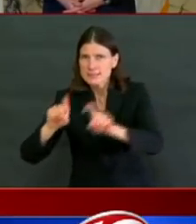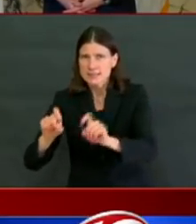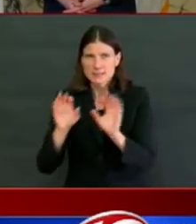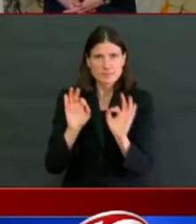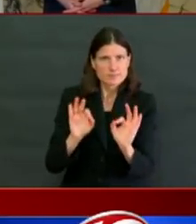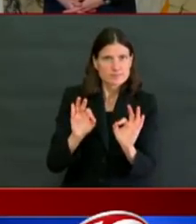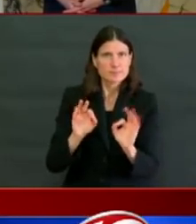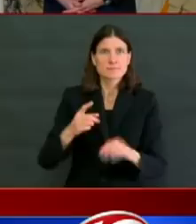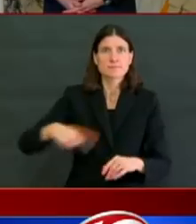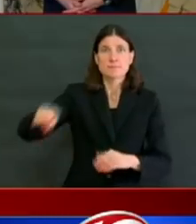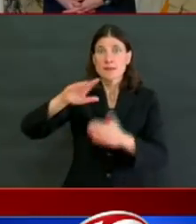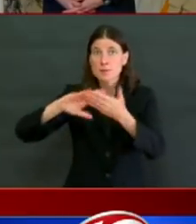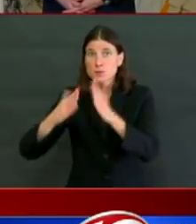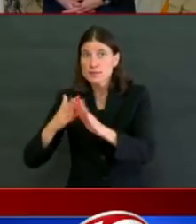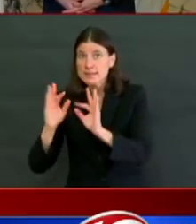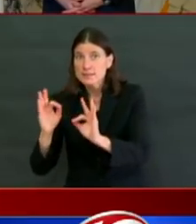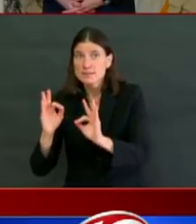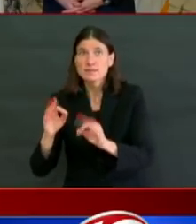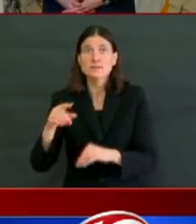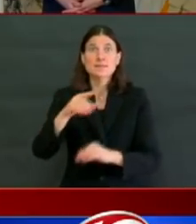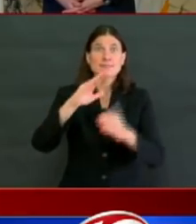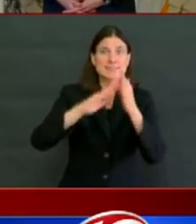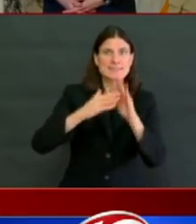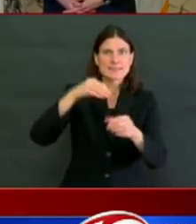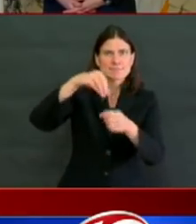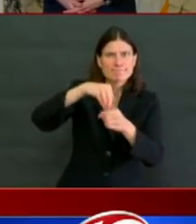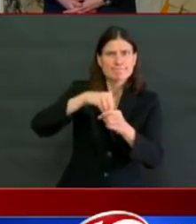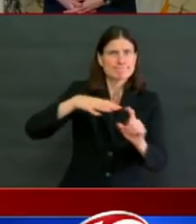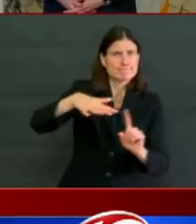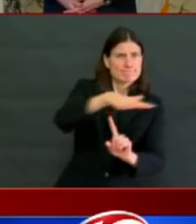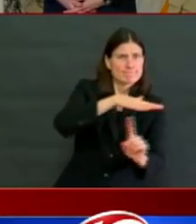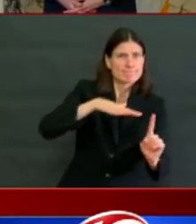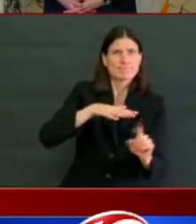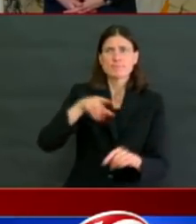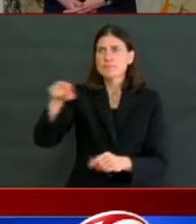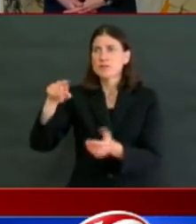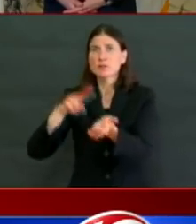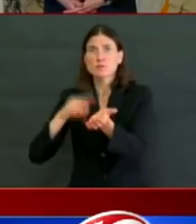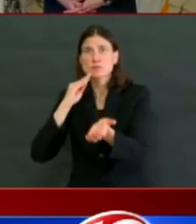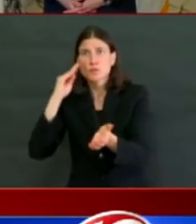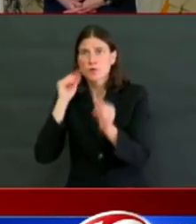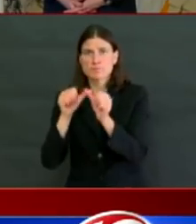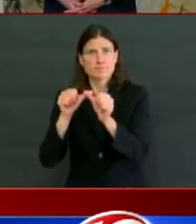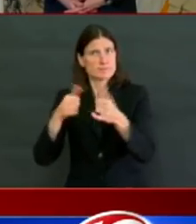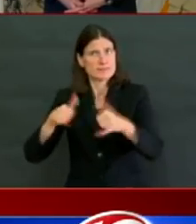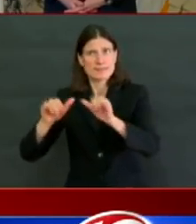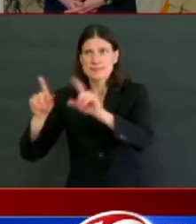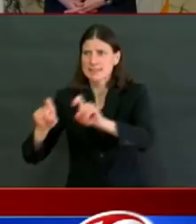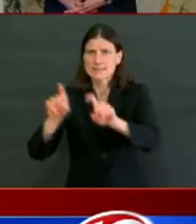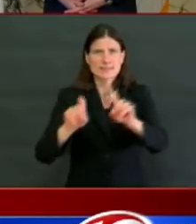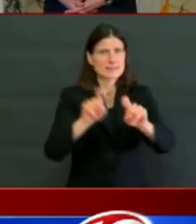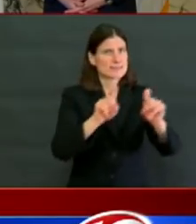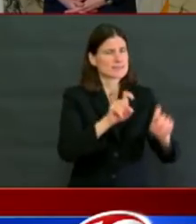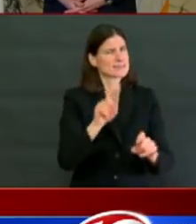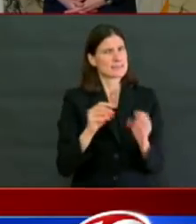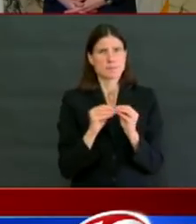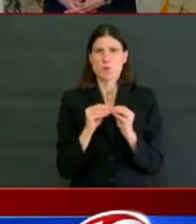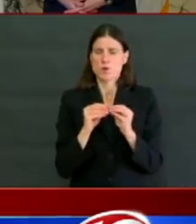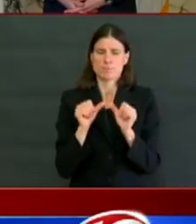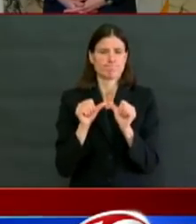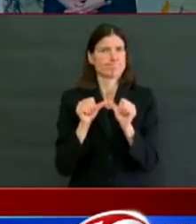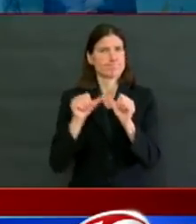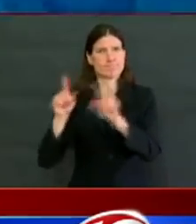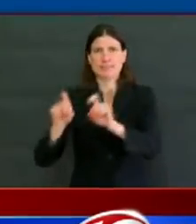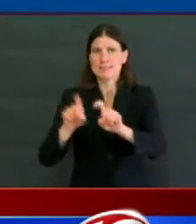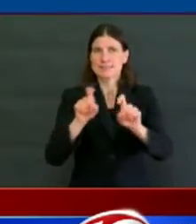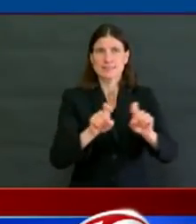nursing homes, you know, it's clear that we're not out of the woods. But the fact that you can see on your screen a leveling off is a testament